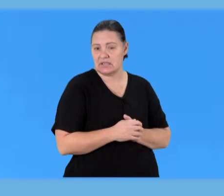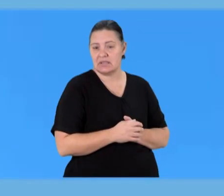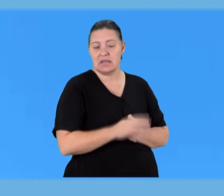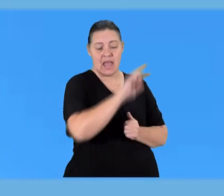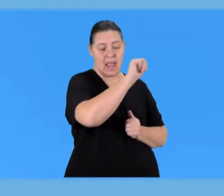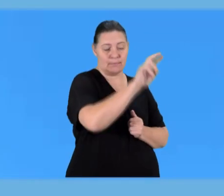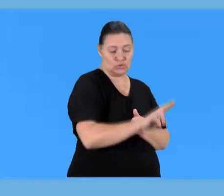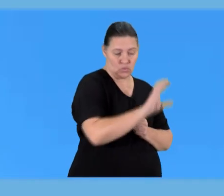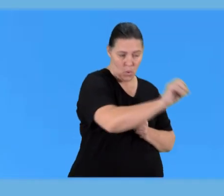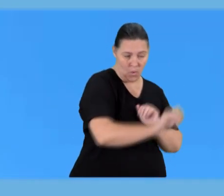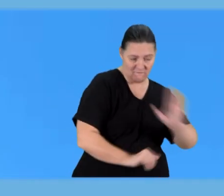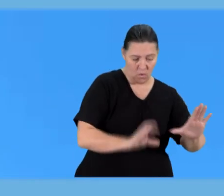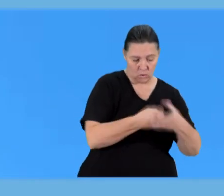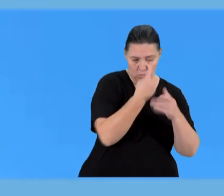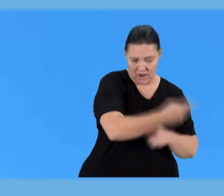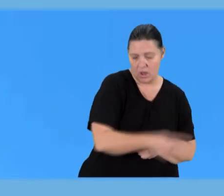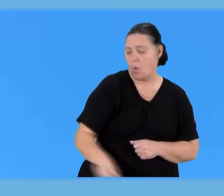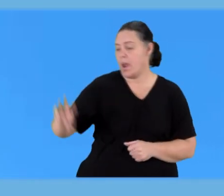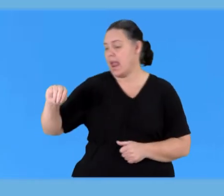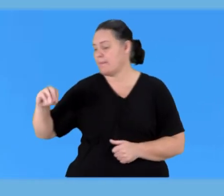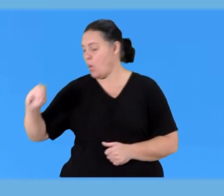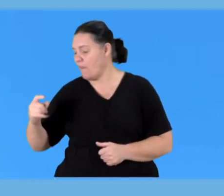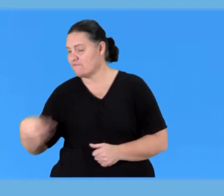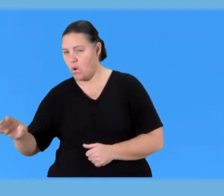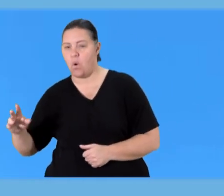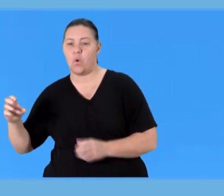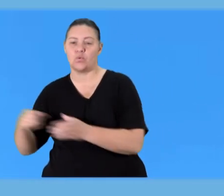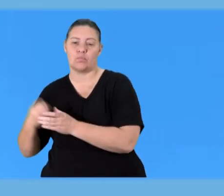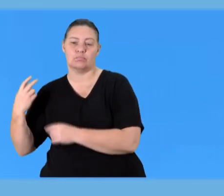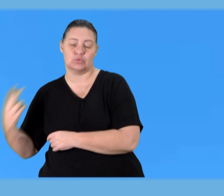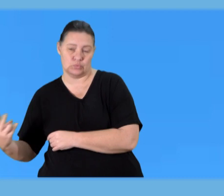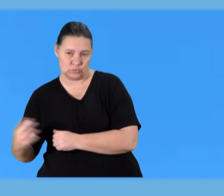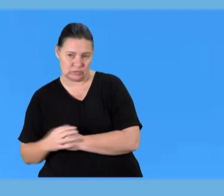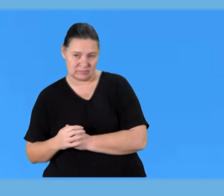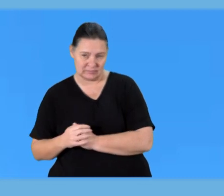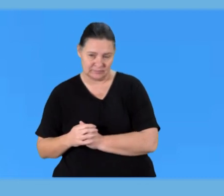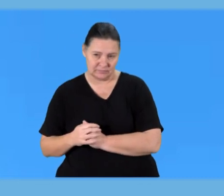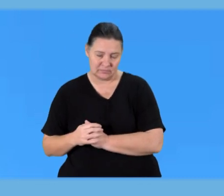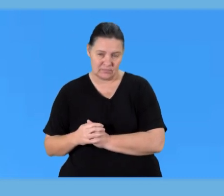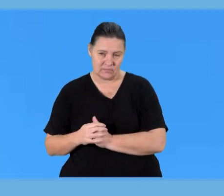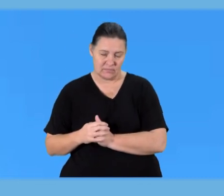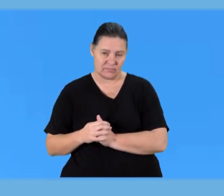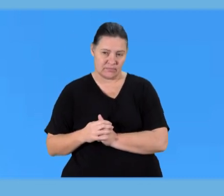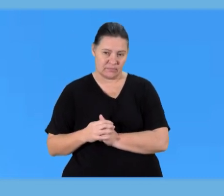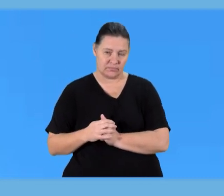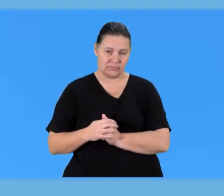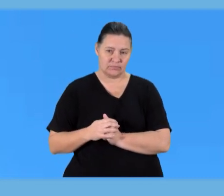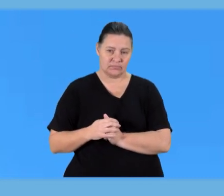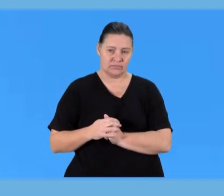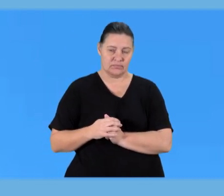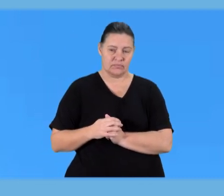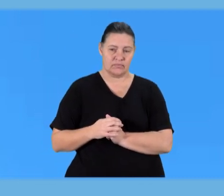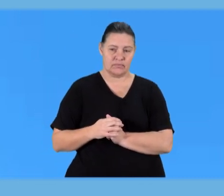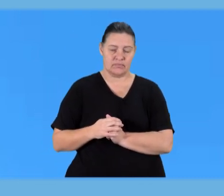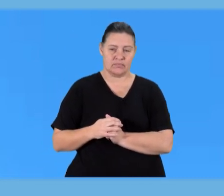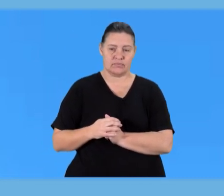m2o or mo if the metal is found from group one the ratio of the product is going